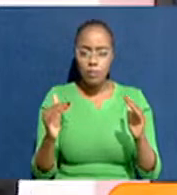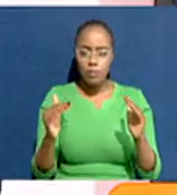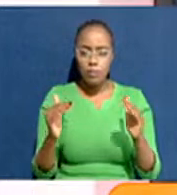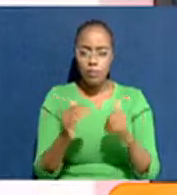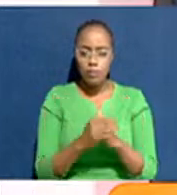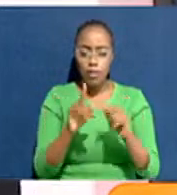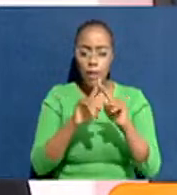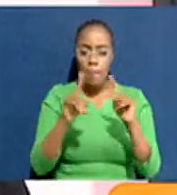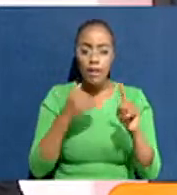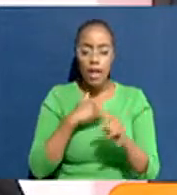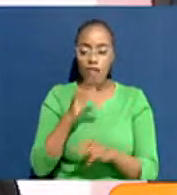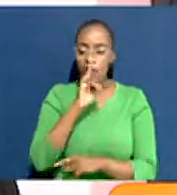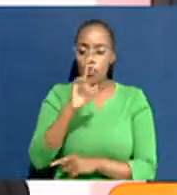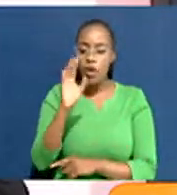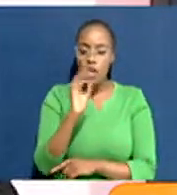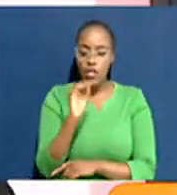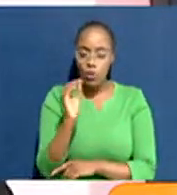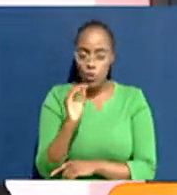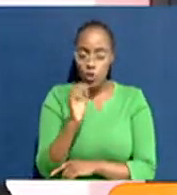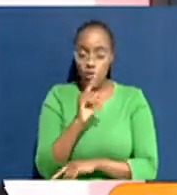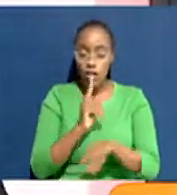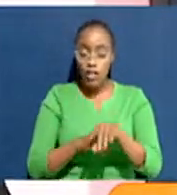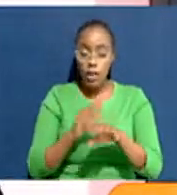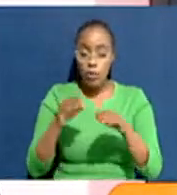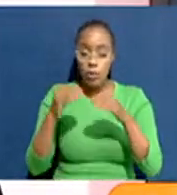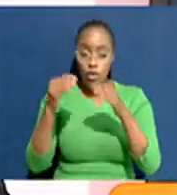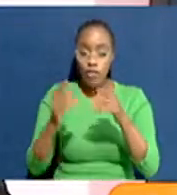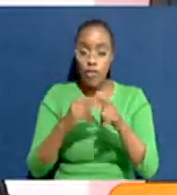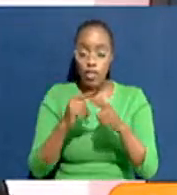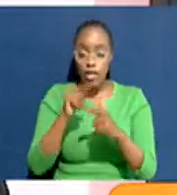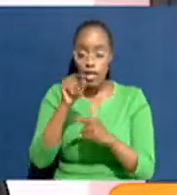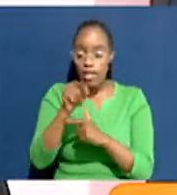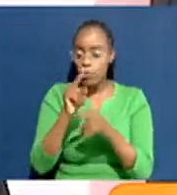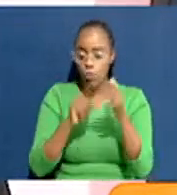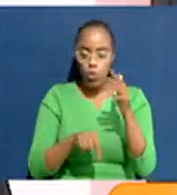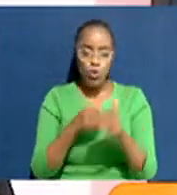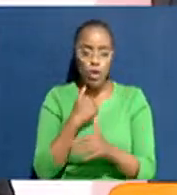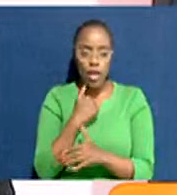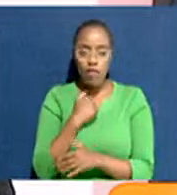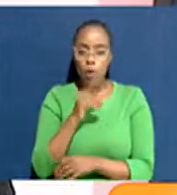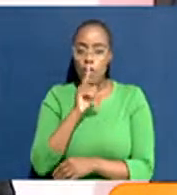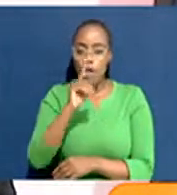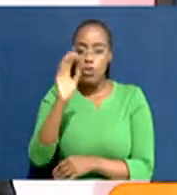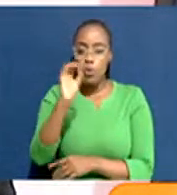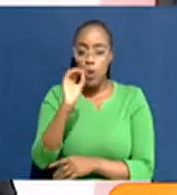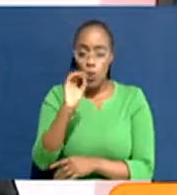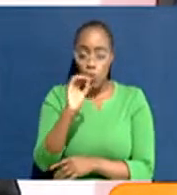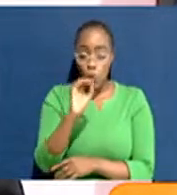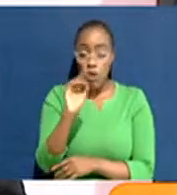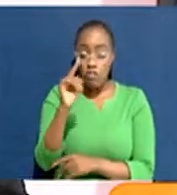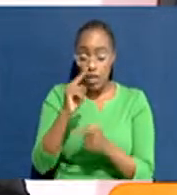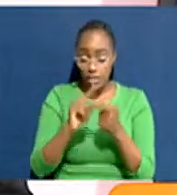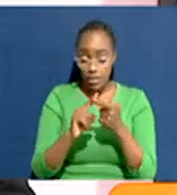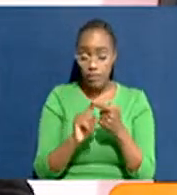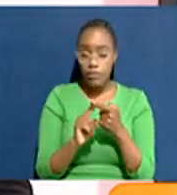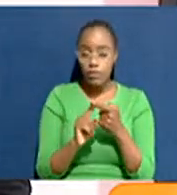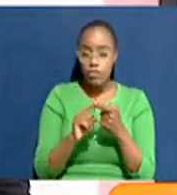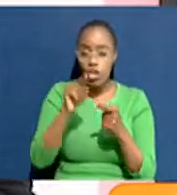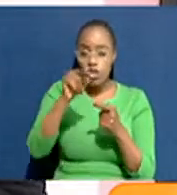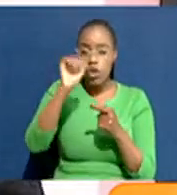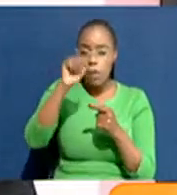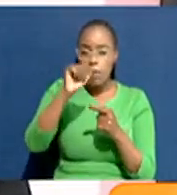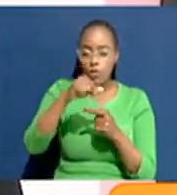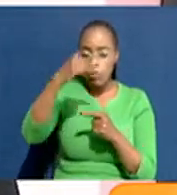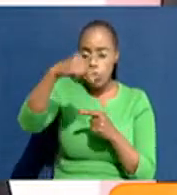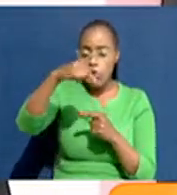But there is no assurance when you read through the fine print of what at least we have, there is no assurance that, first of all, you will qualify.